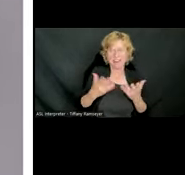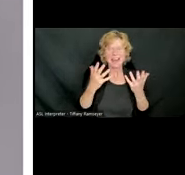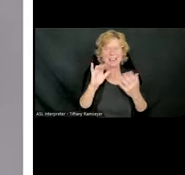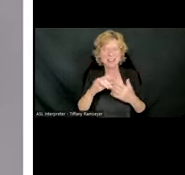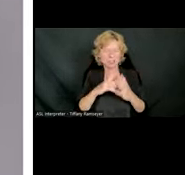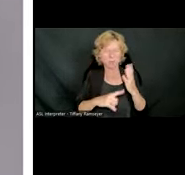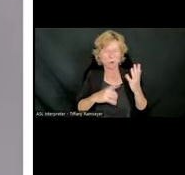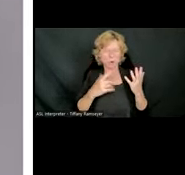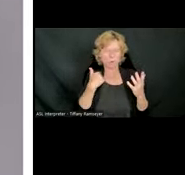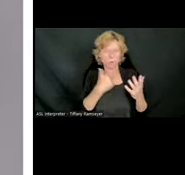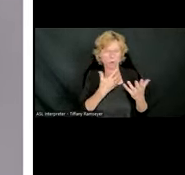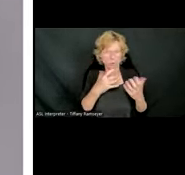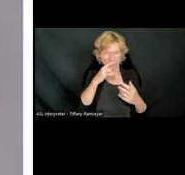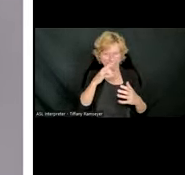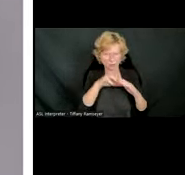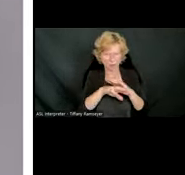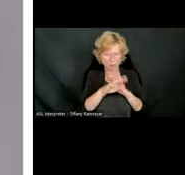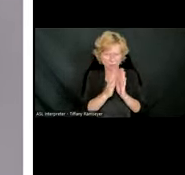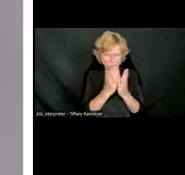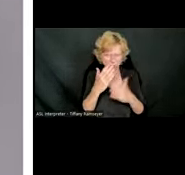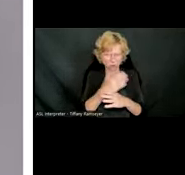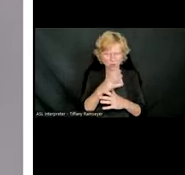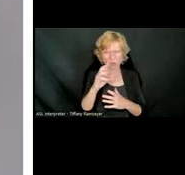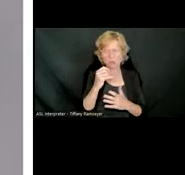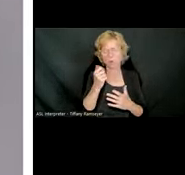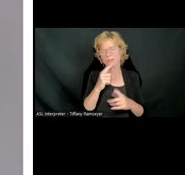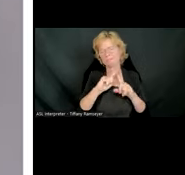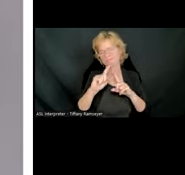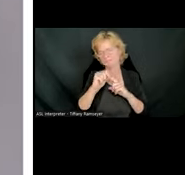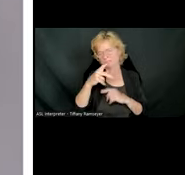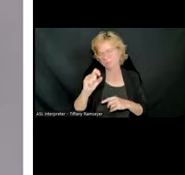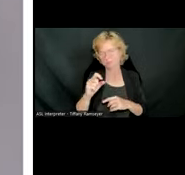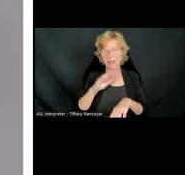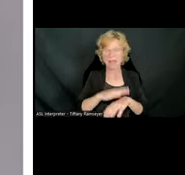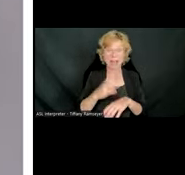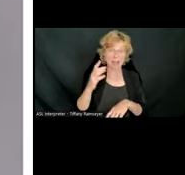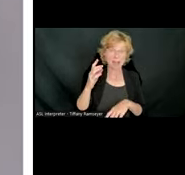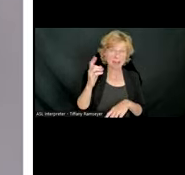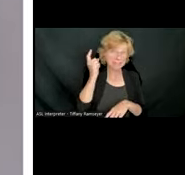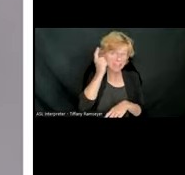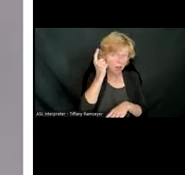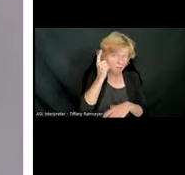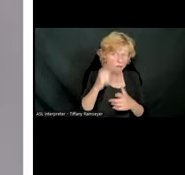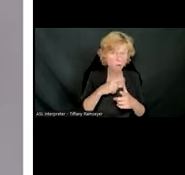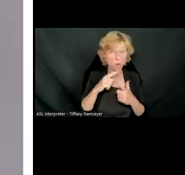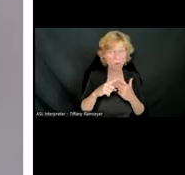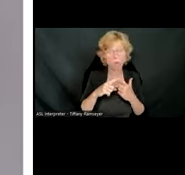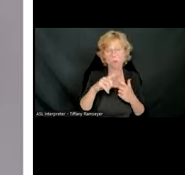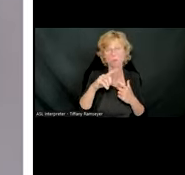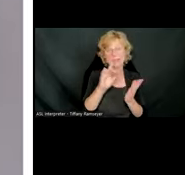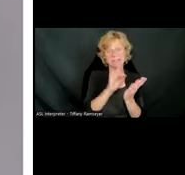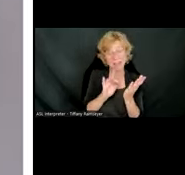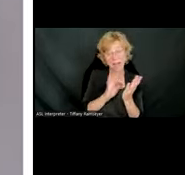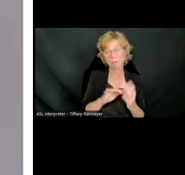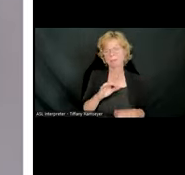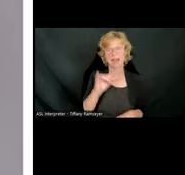happens through a variety of apps and reading devices. The collection is available on cell phones and tablets, both iPhone and Android. It's available